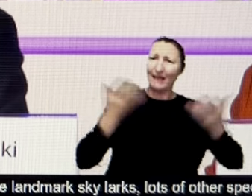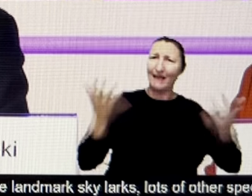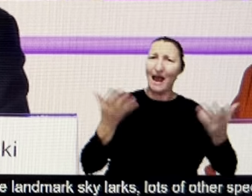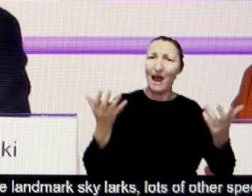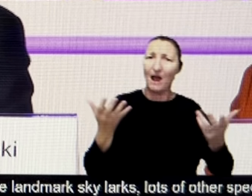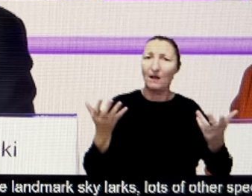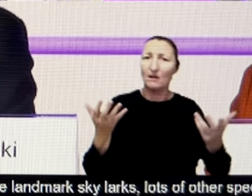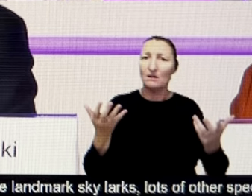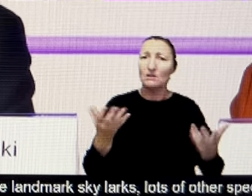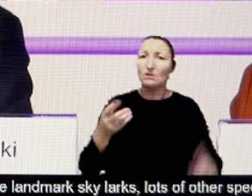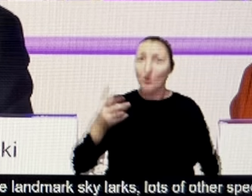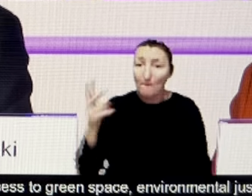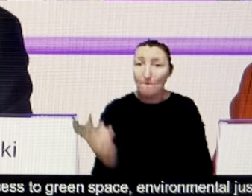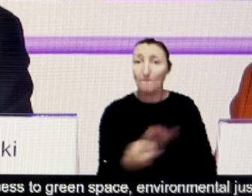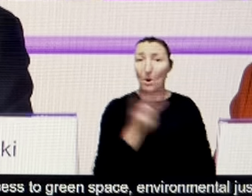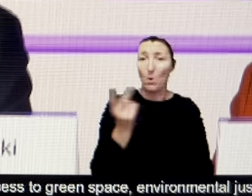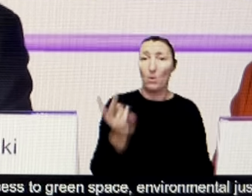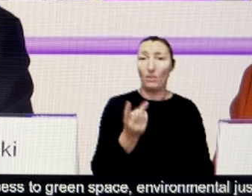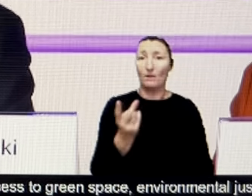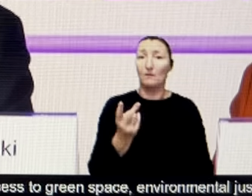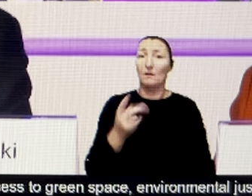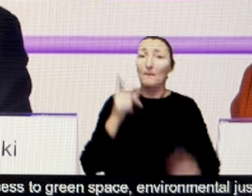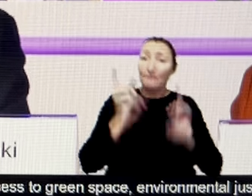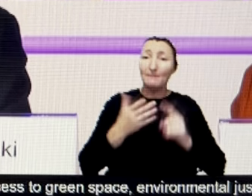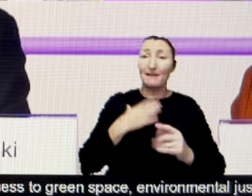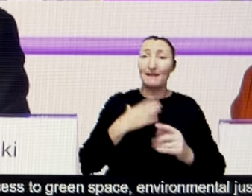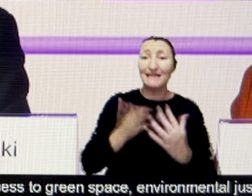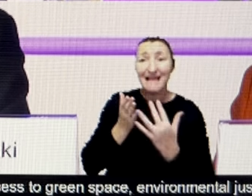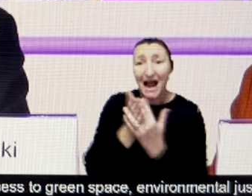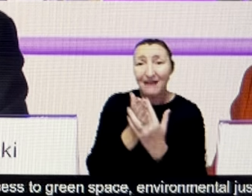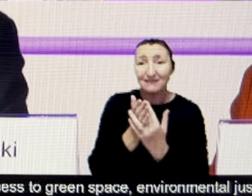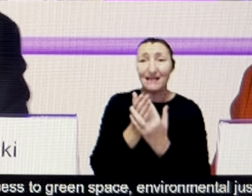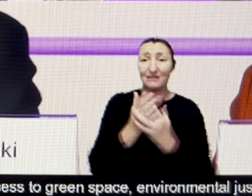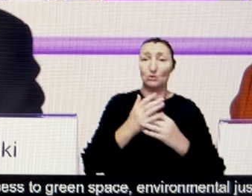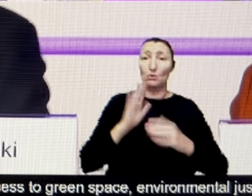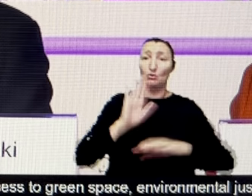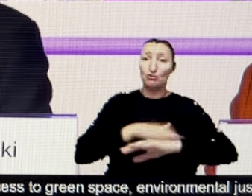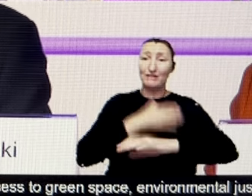Ealing Council change their minds on this and protect that green space.